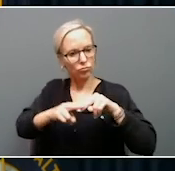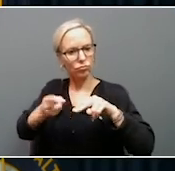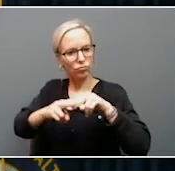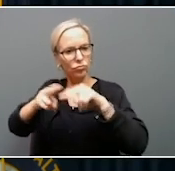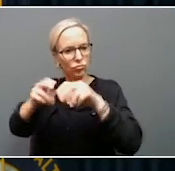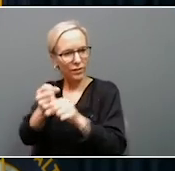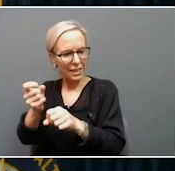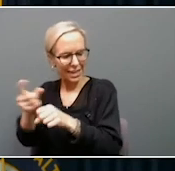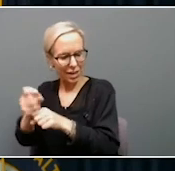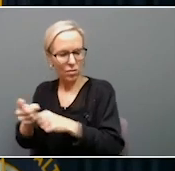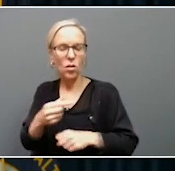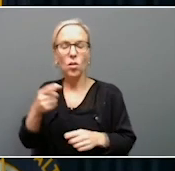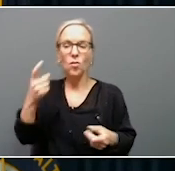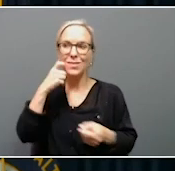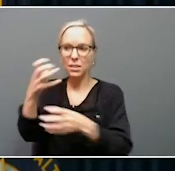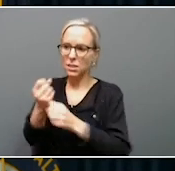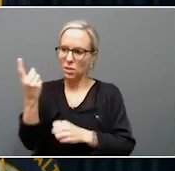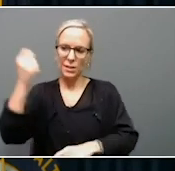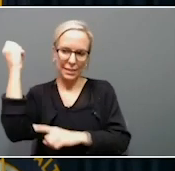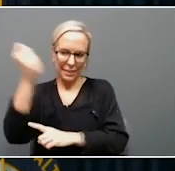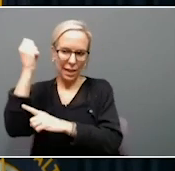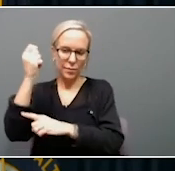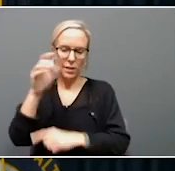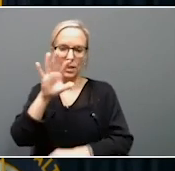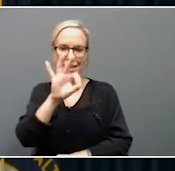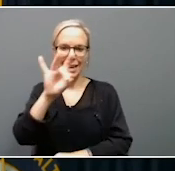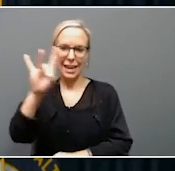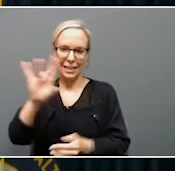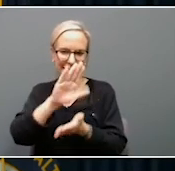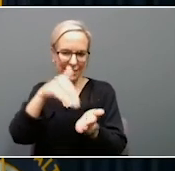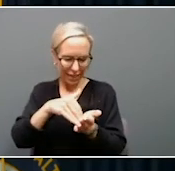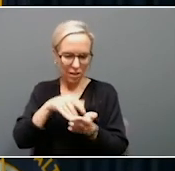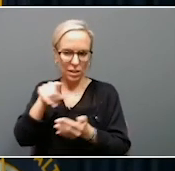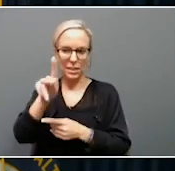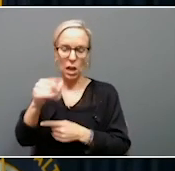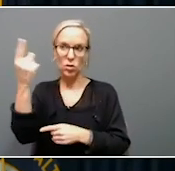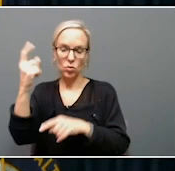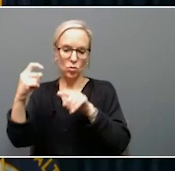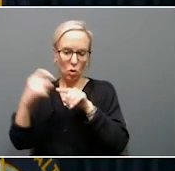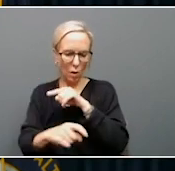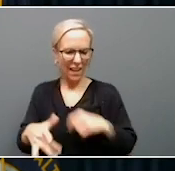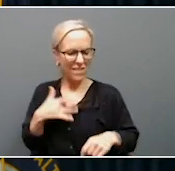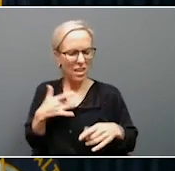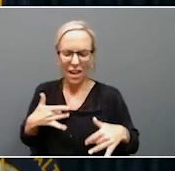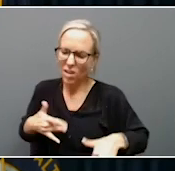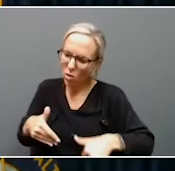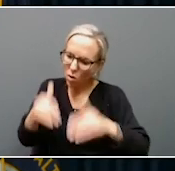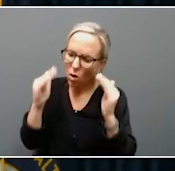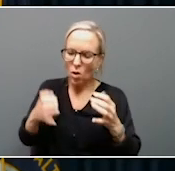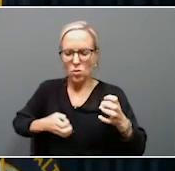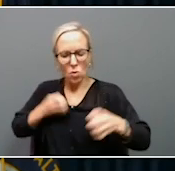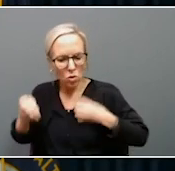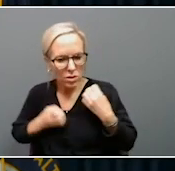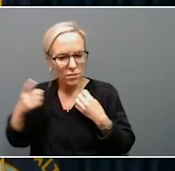received a testimonial from a 988 center in Kentucky where a caller reported feeling overwhelmed with emotions and